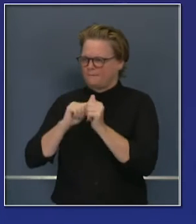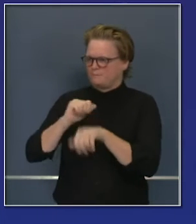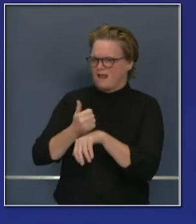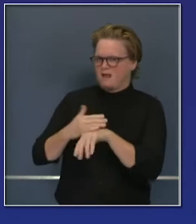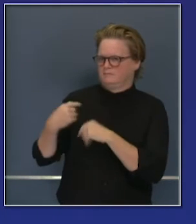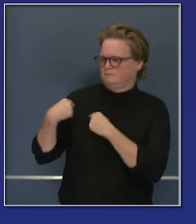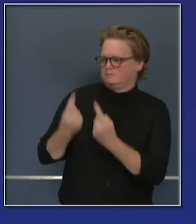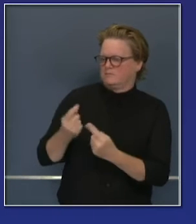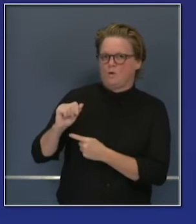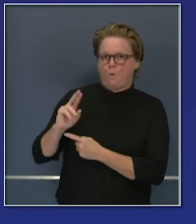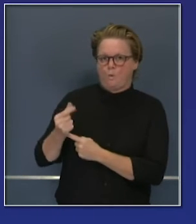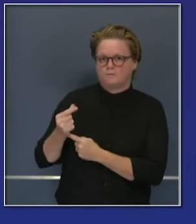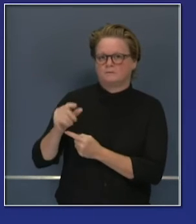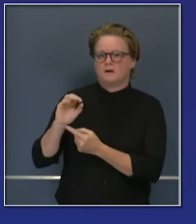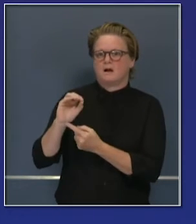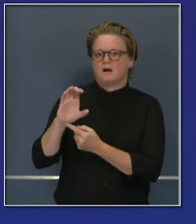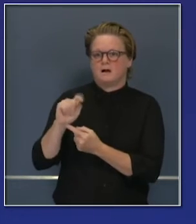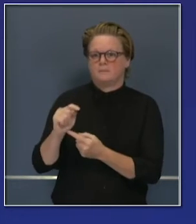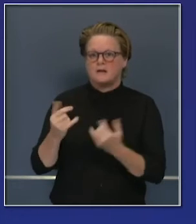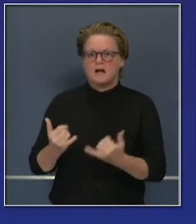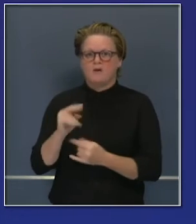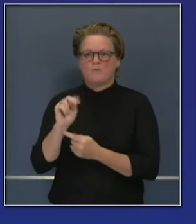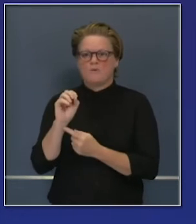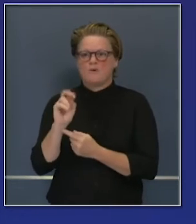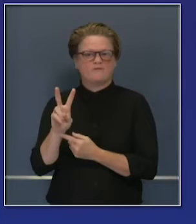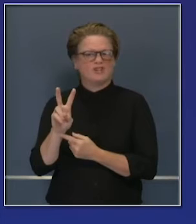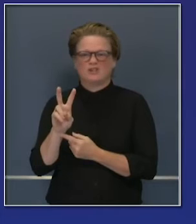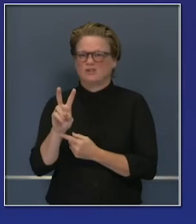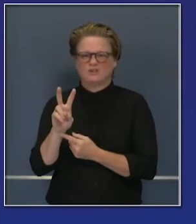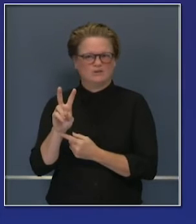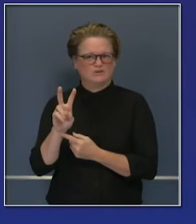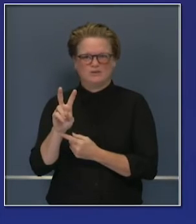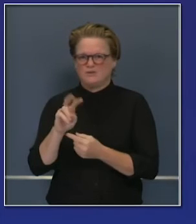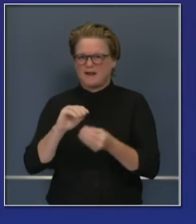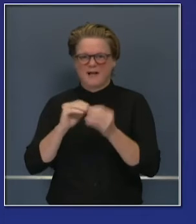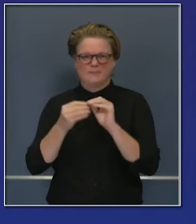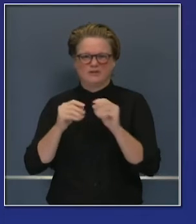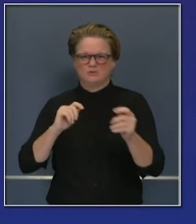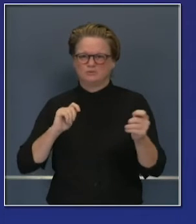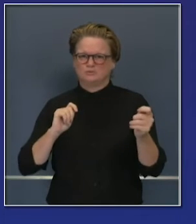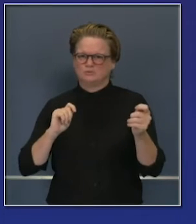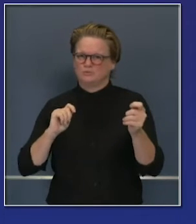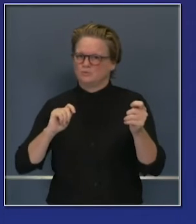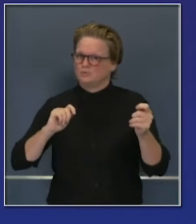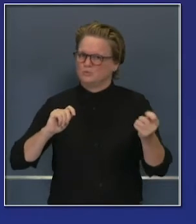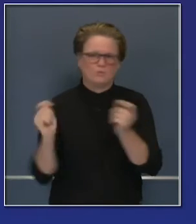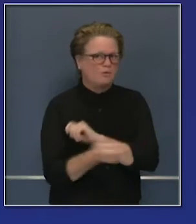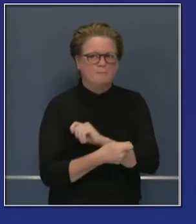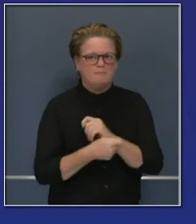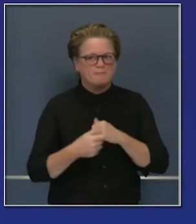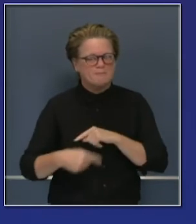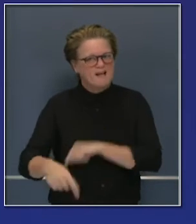moving backwards, not forwards. And last week was an indication, an early indication, of some movement